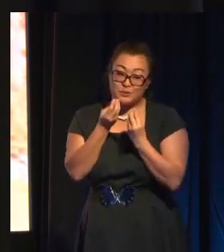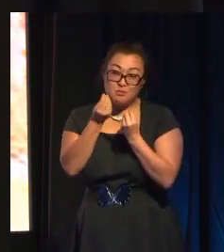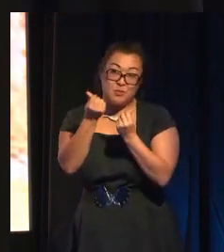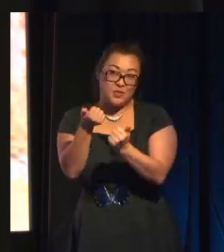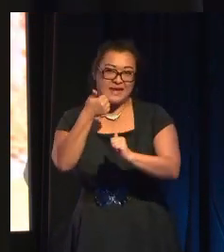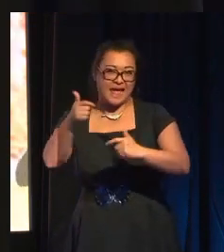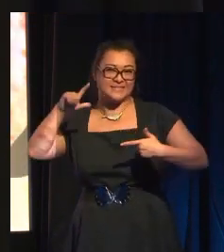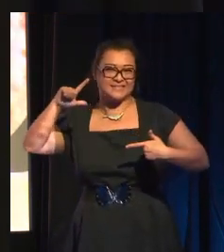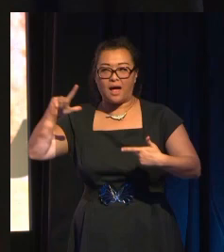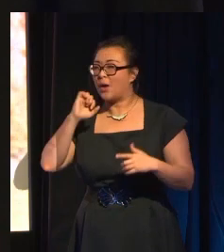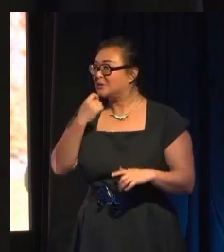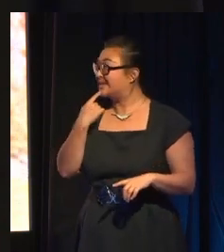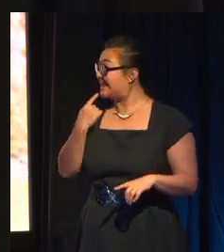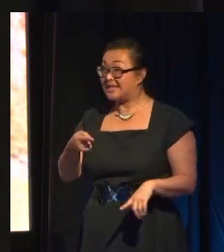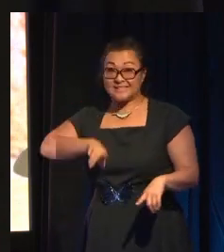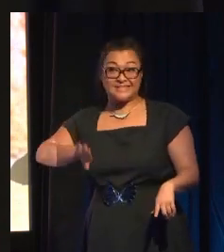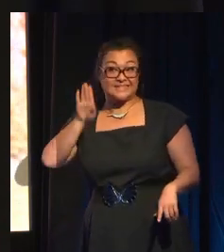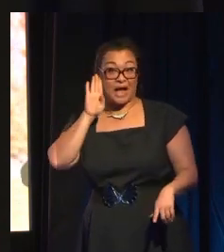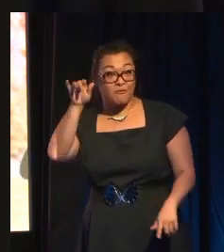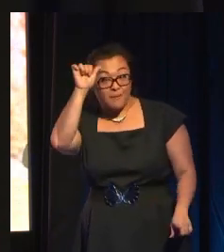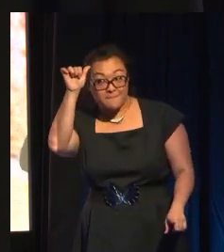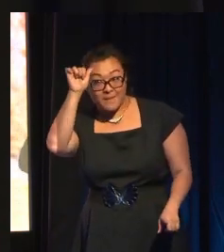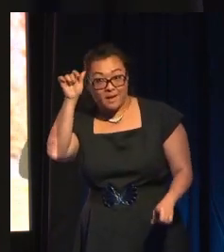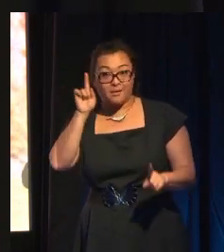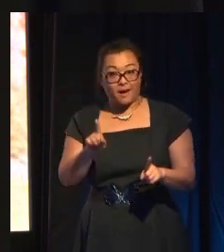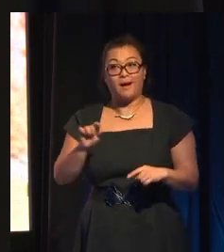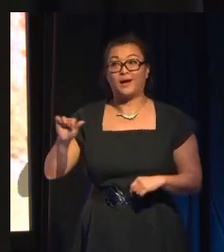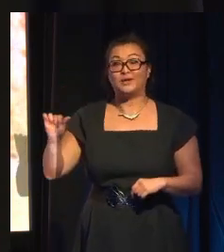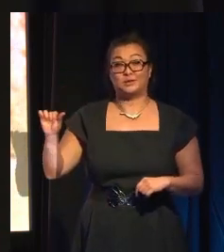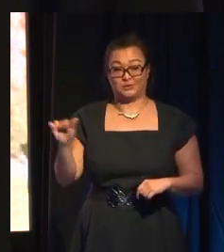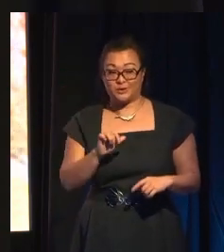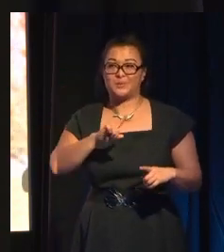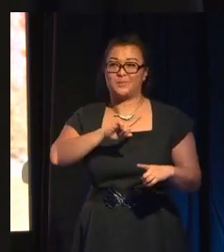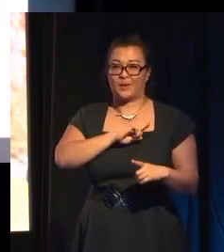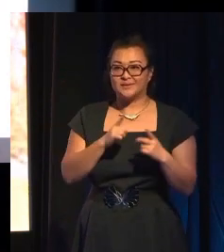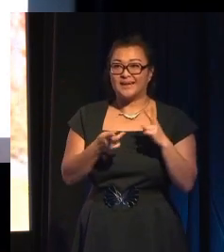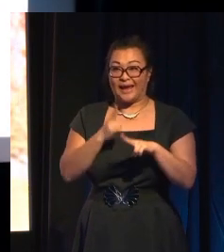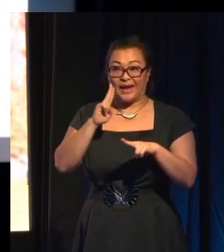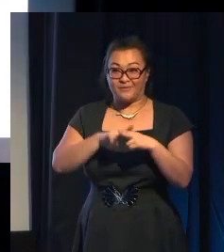familiar? It should to anyone who has read the criteria for Creative Europe's funding guidelines.